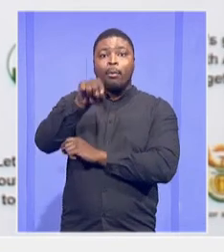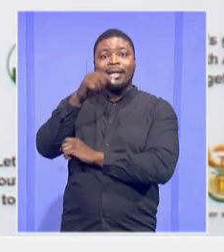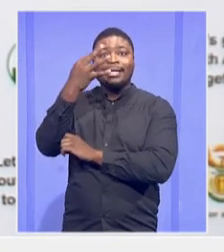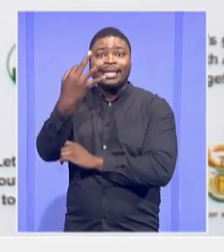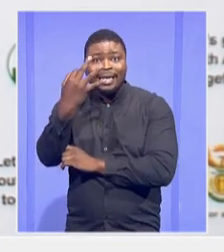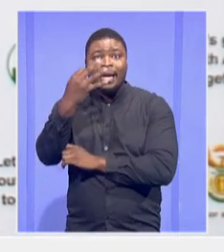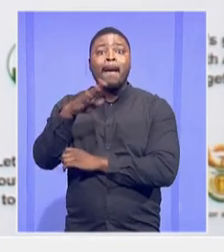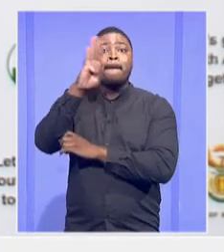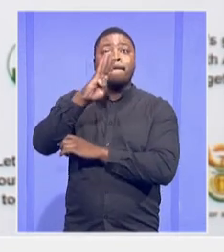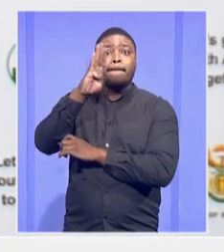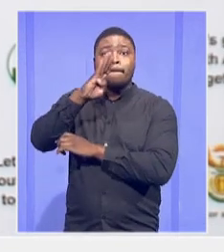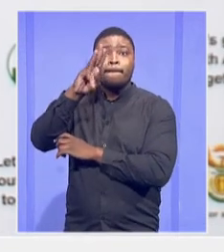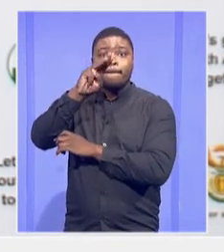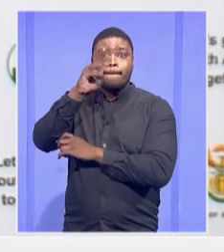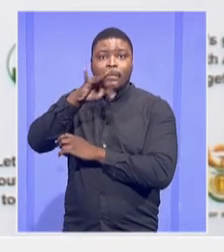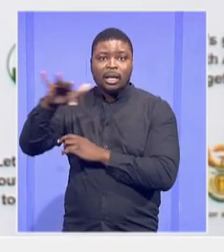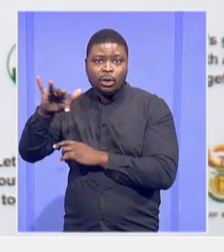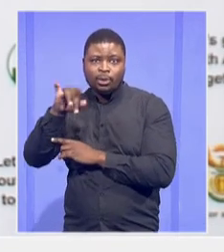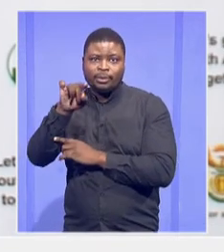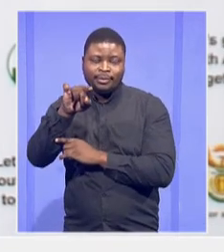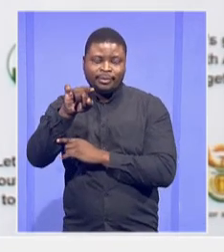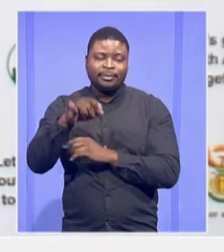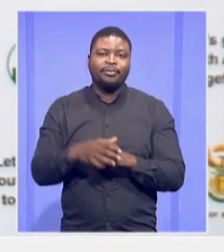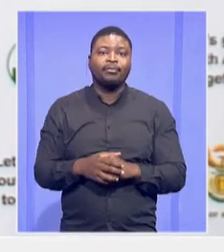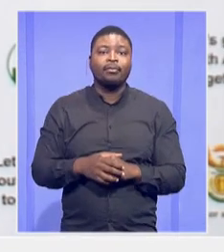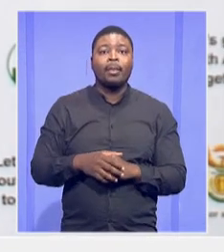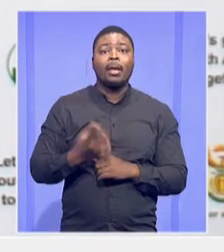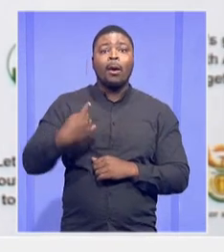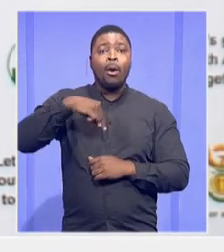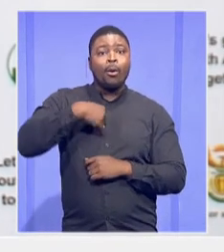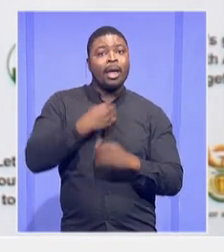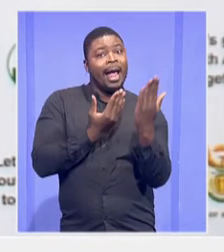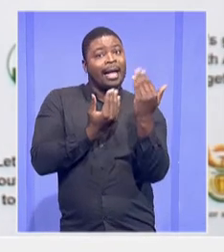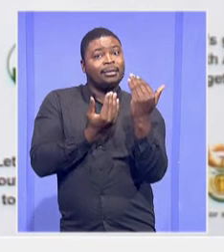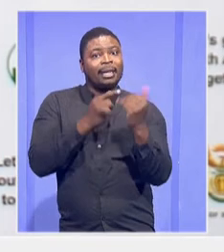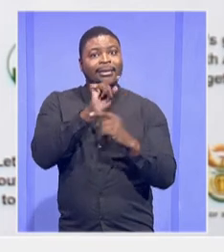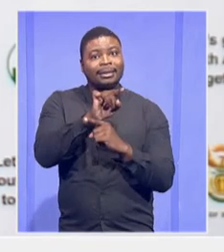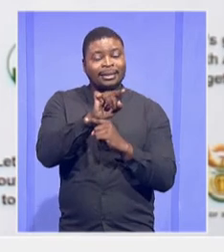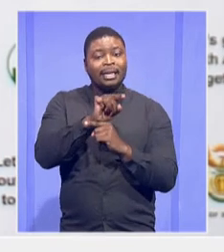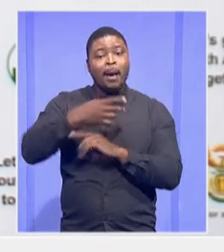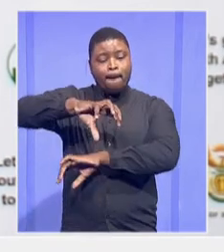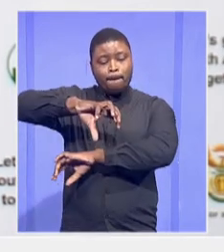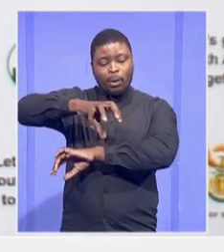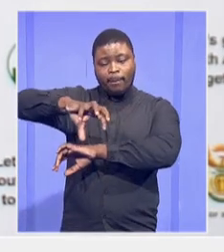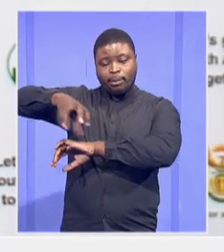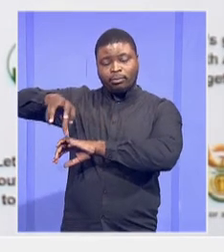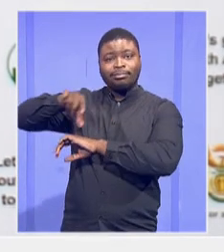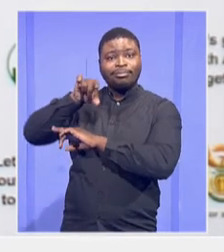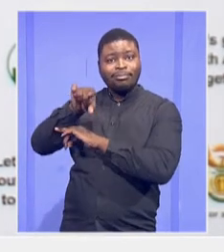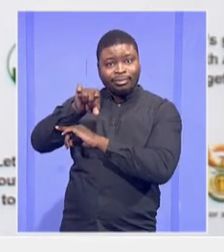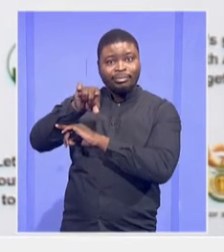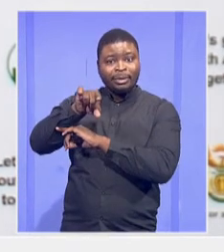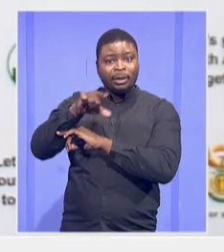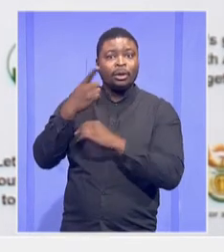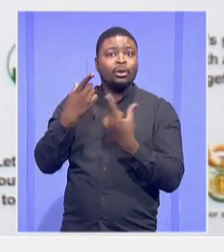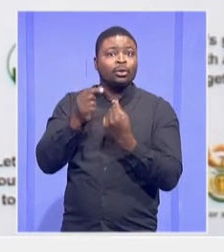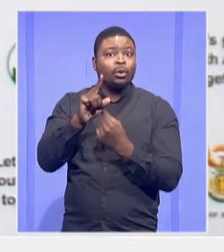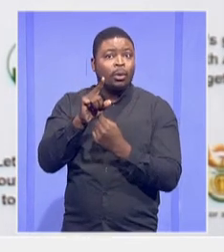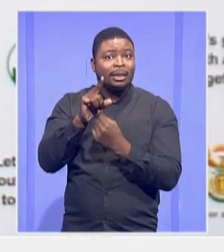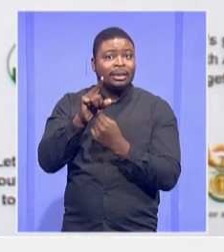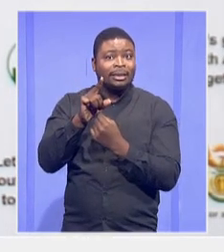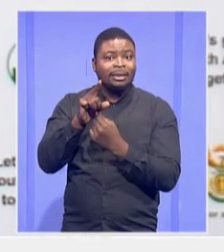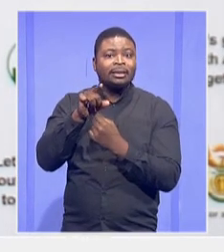We also expected provinces to complement the school backlog